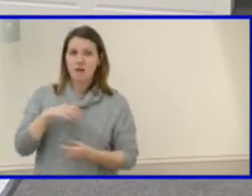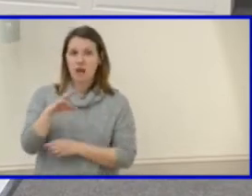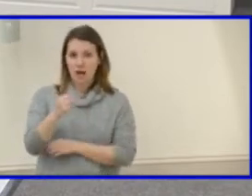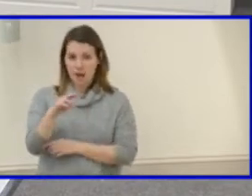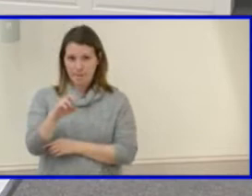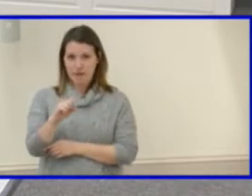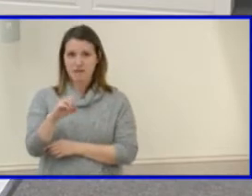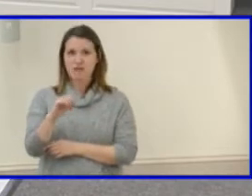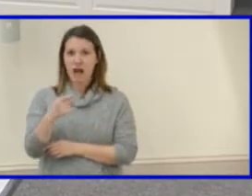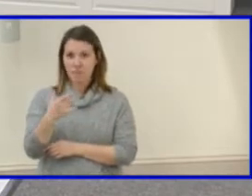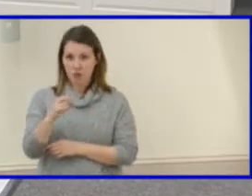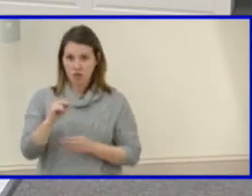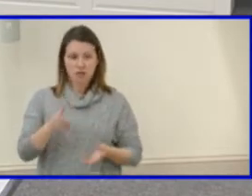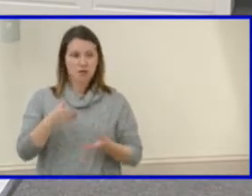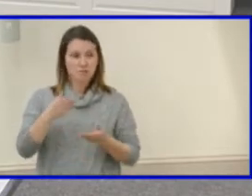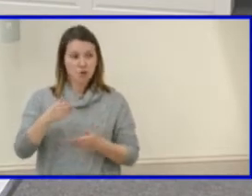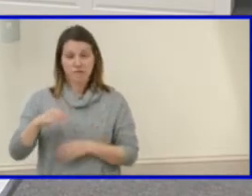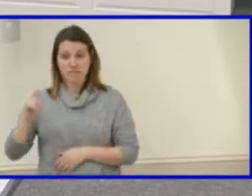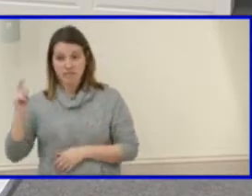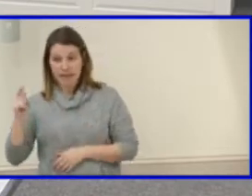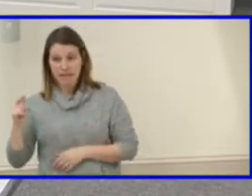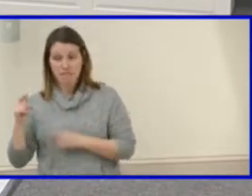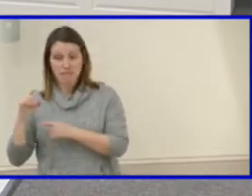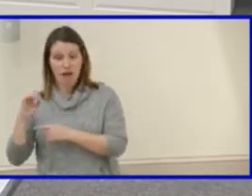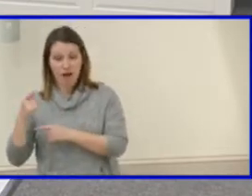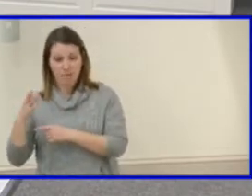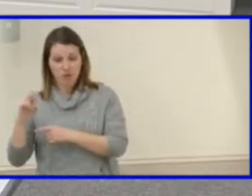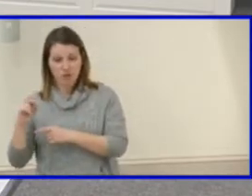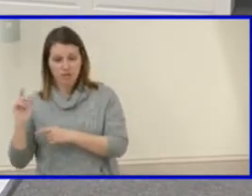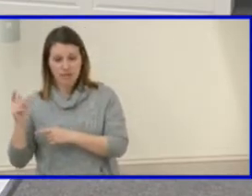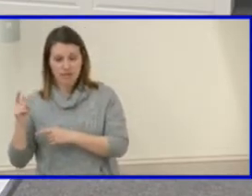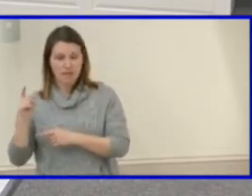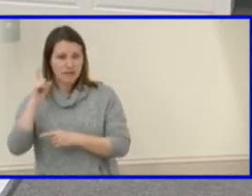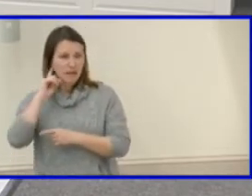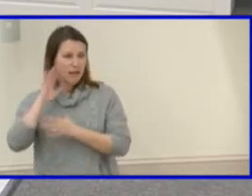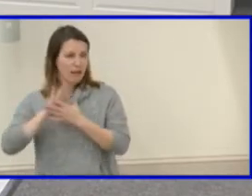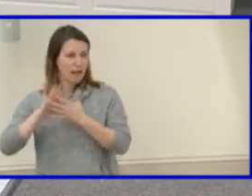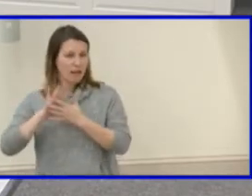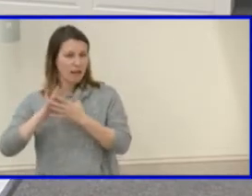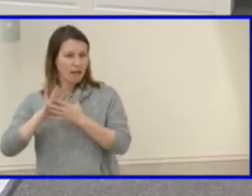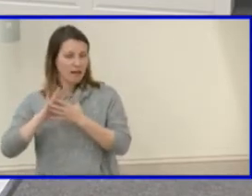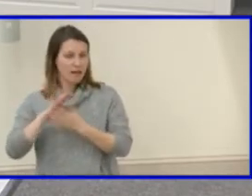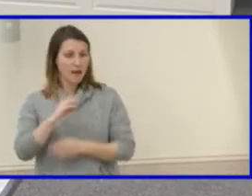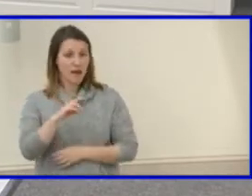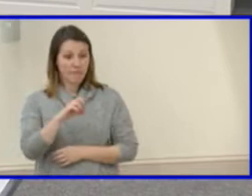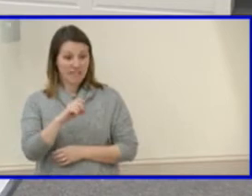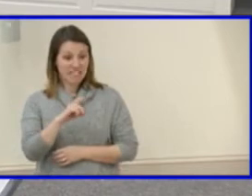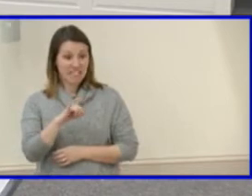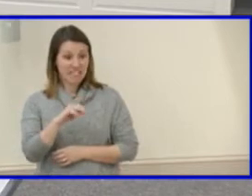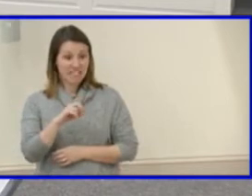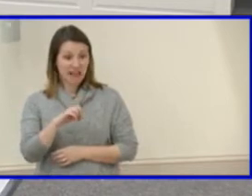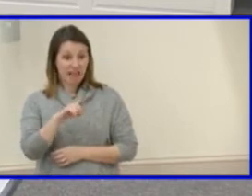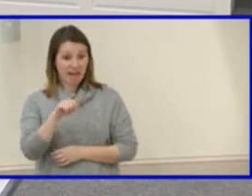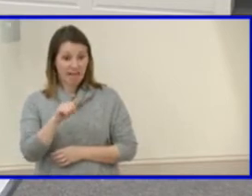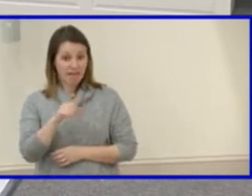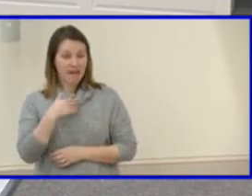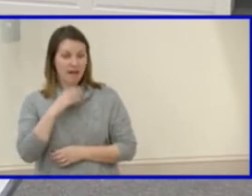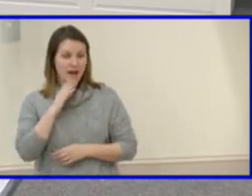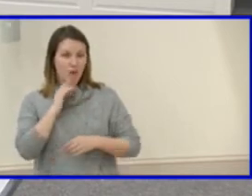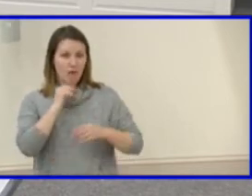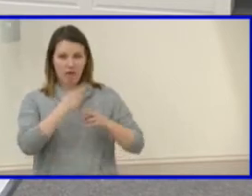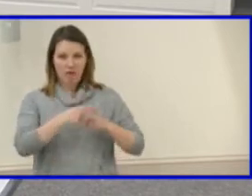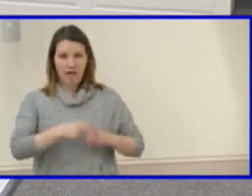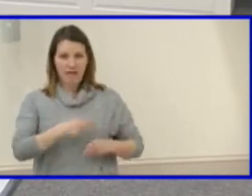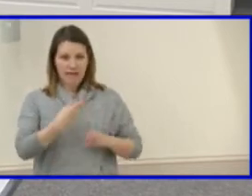Ogburn. Is there a second? Second. Second by Mrs. Kinsella. By Mrs. Kinsella. I'll do the roll call. Ms.